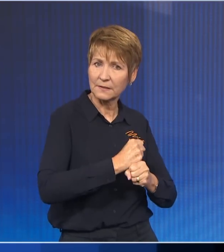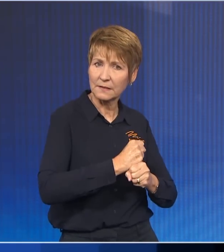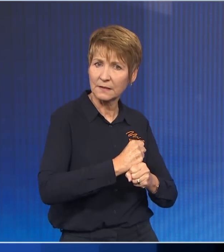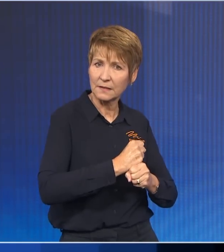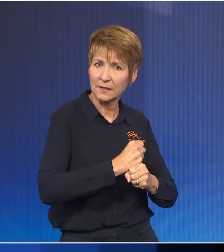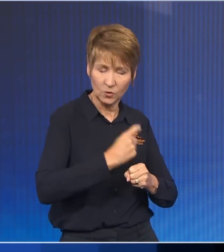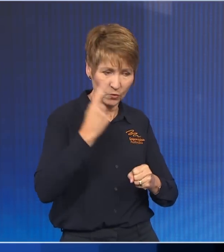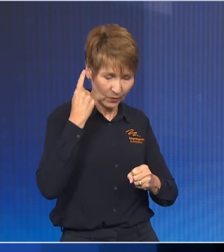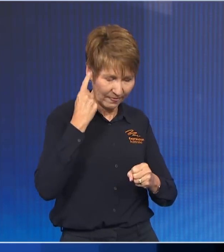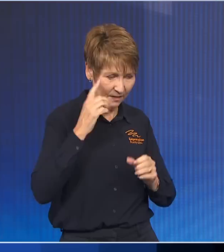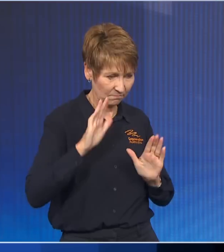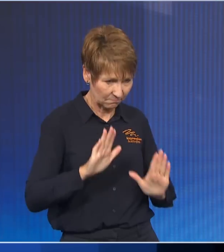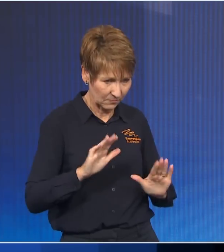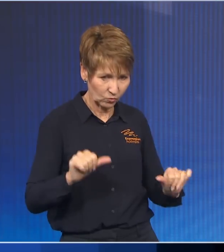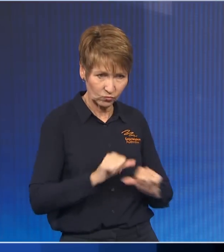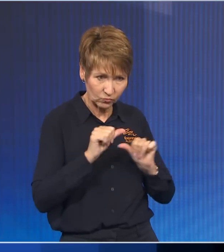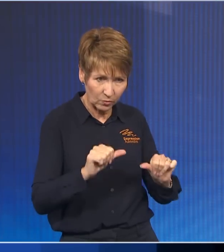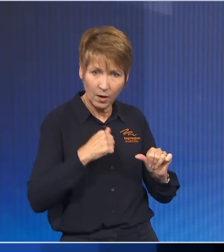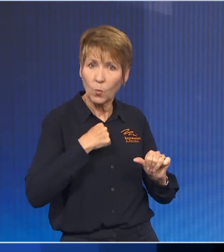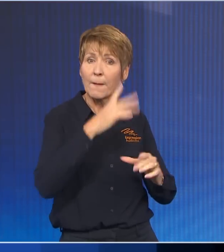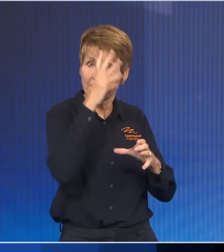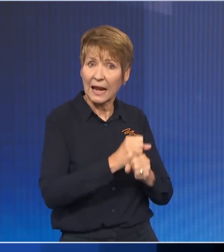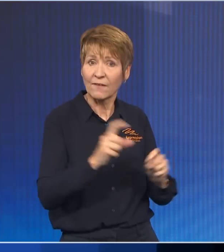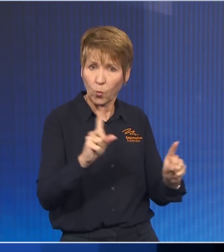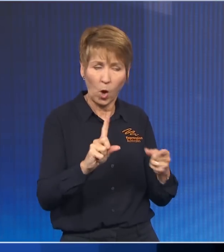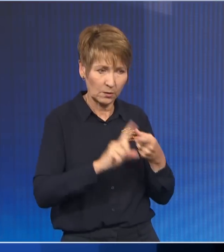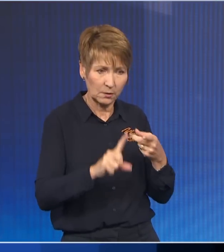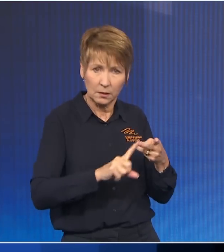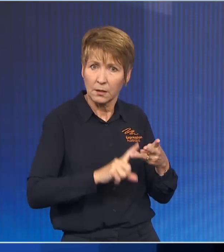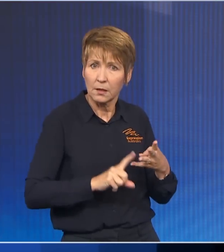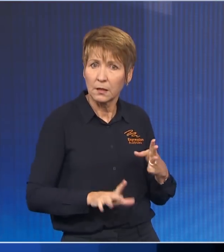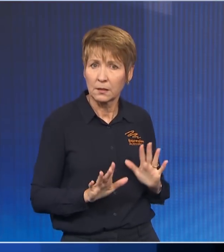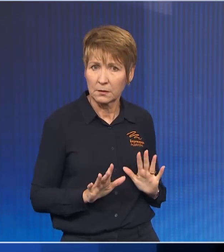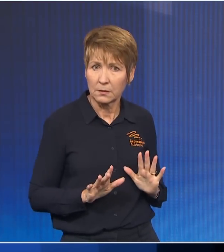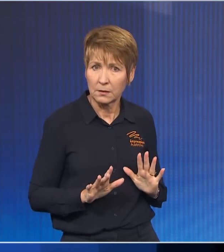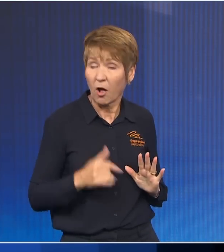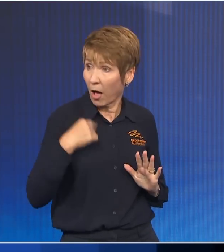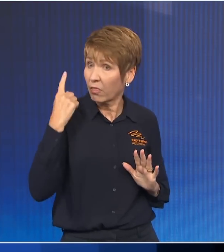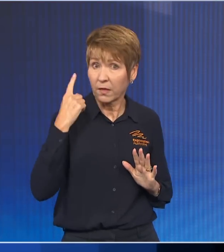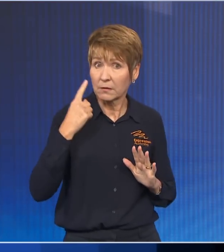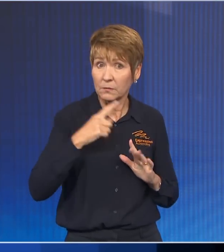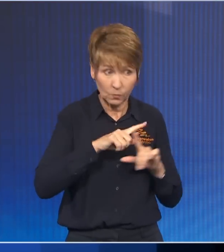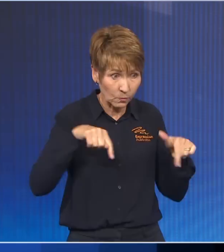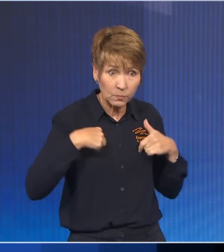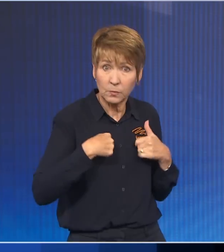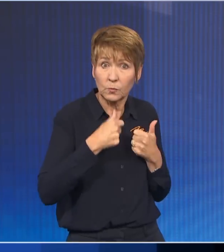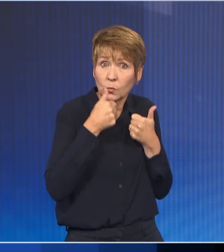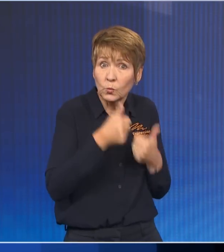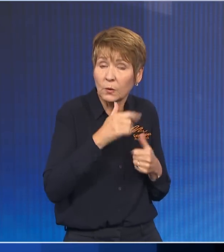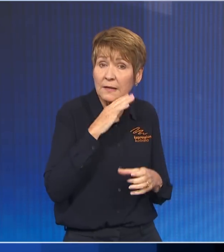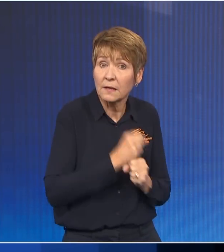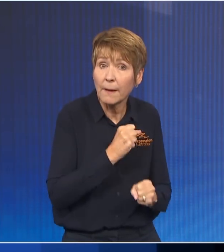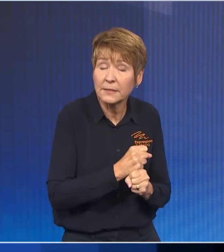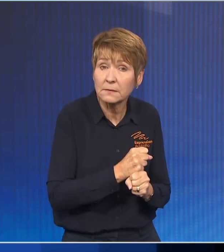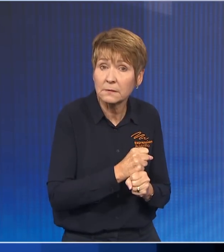You need to remain true to your principles. I think we ran a good campaign. I think we have been a good government. I mean, the